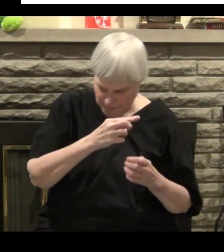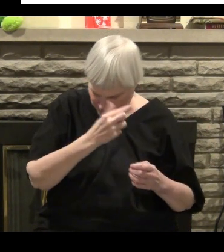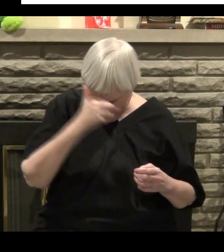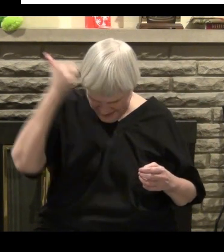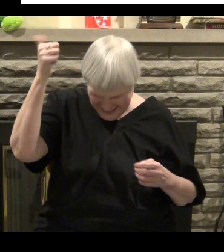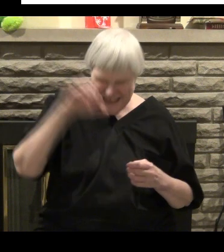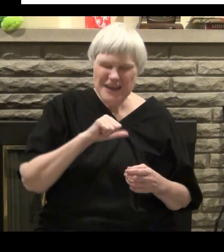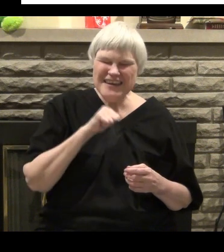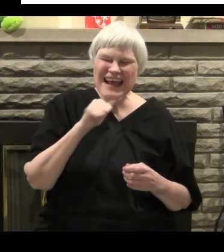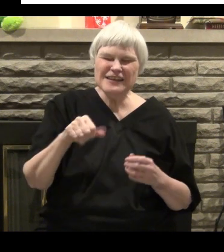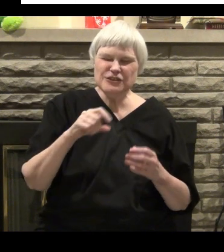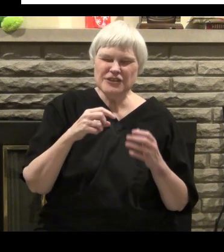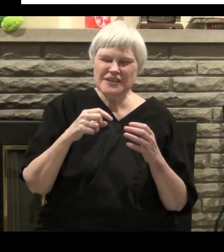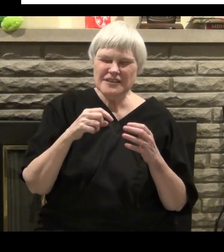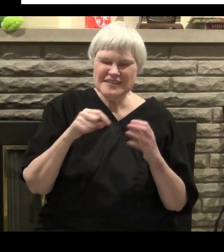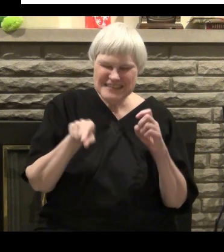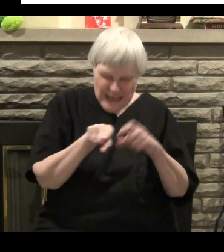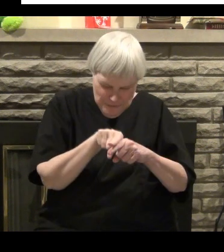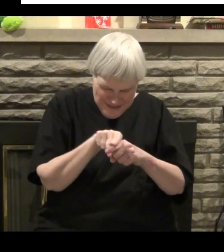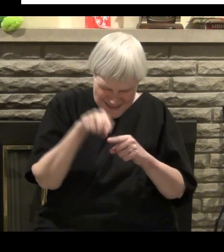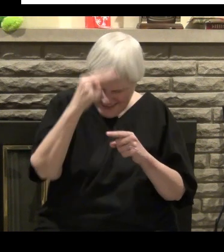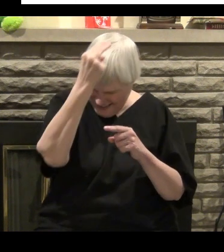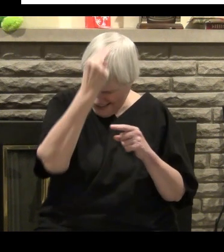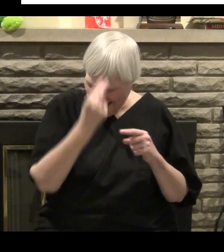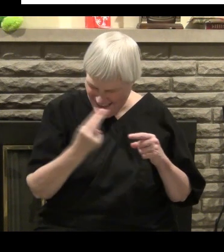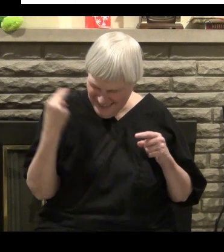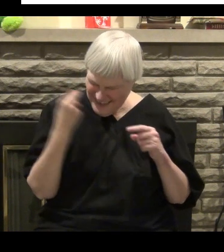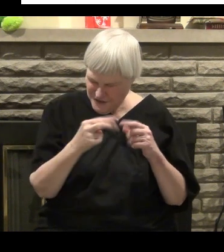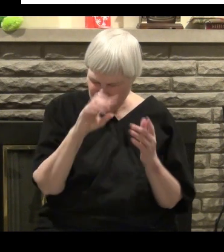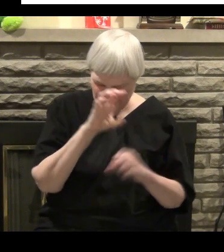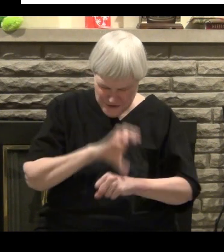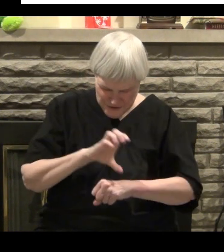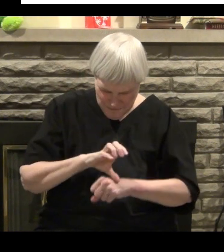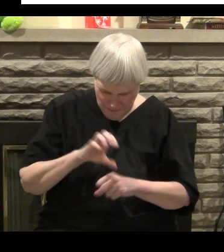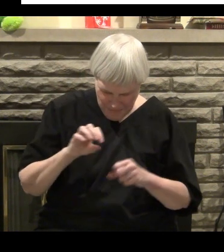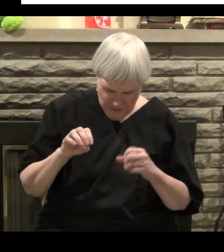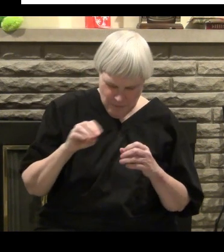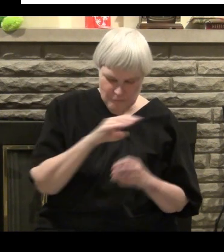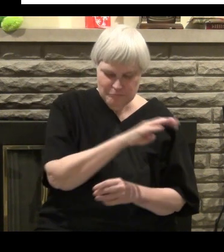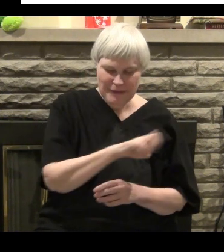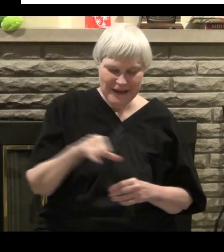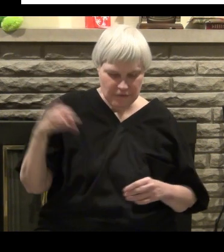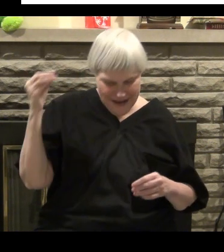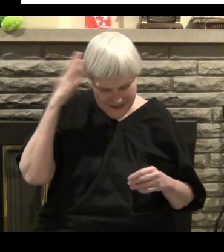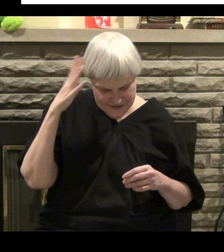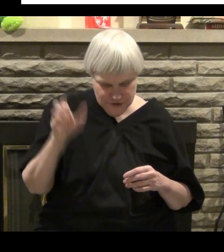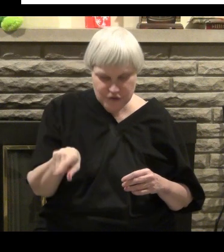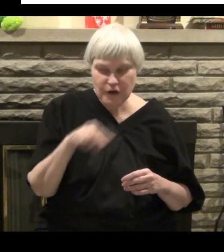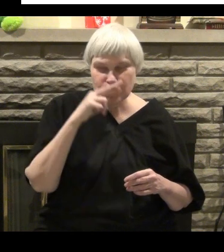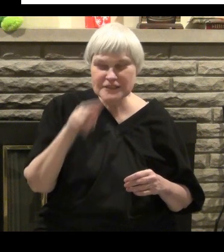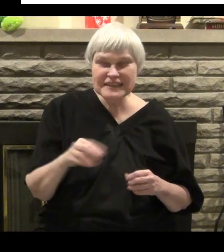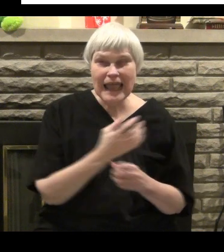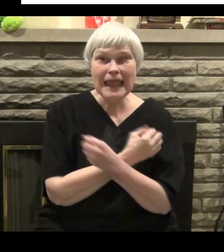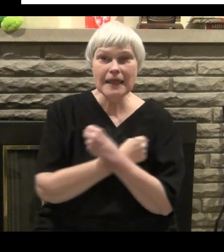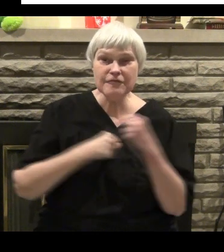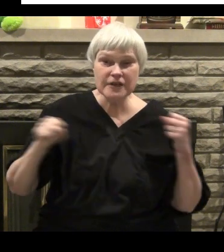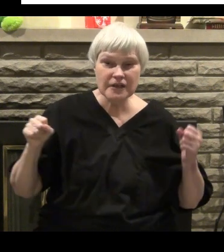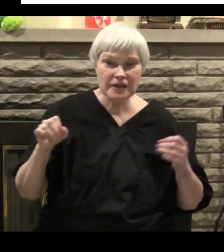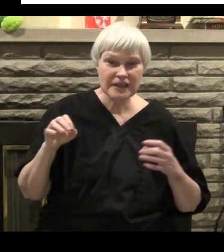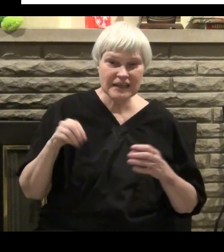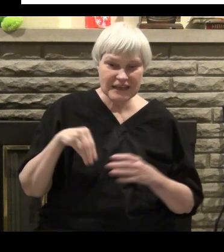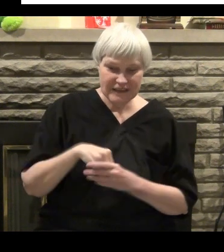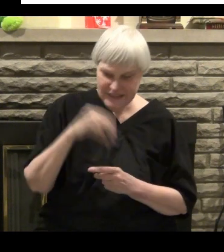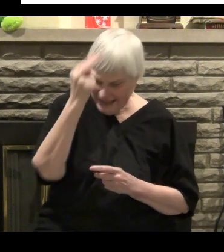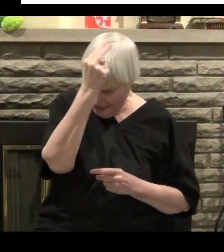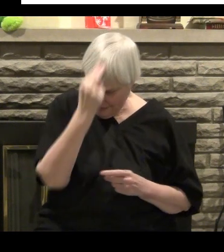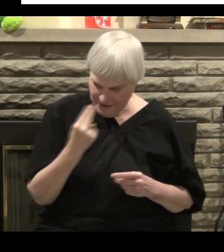sigh of relief. But I was thoroughly confused because this was contradictory to everything I was learning at the time. By grace you are